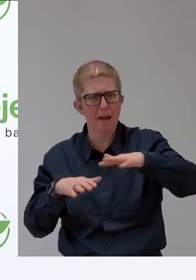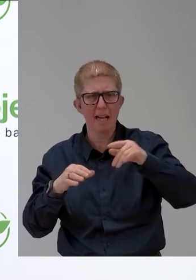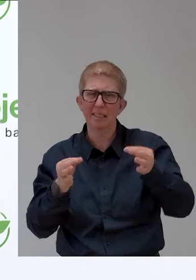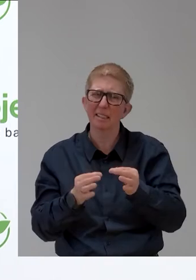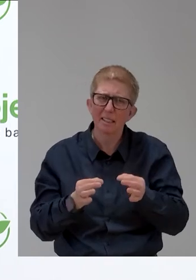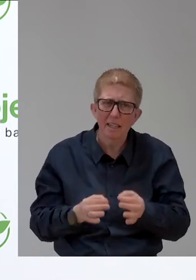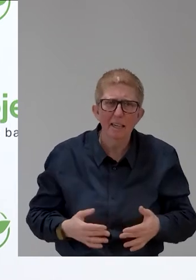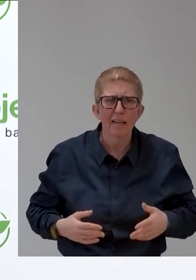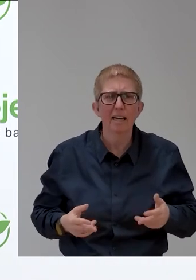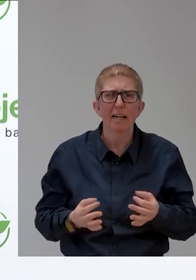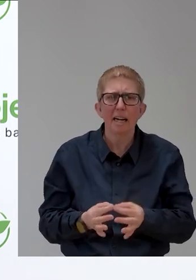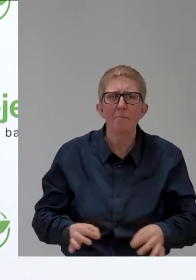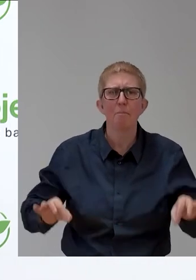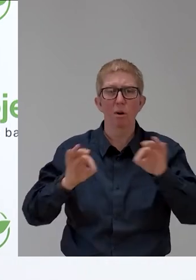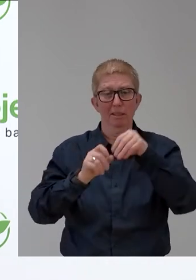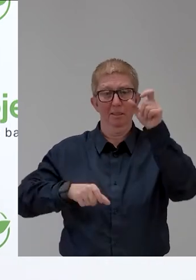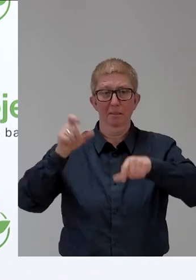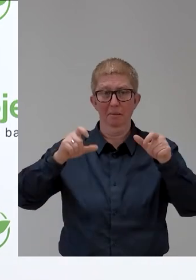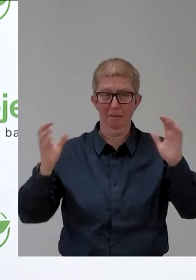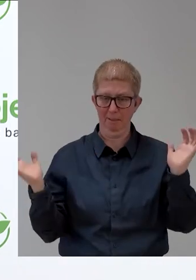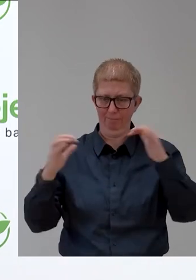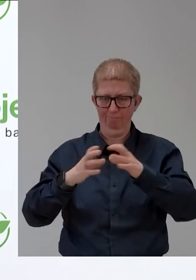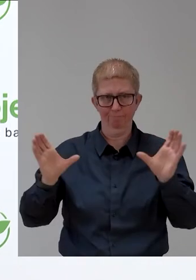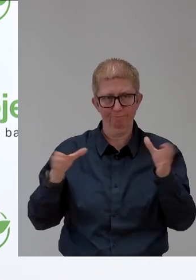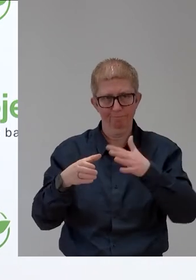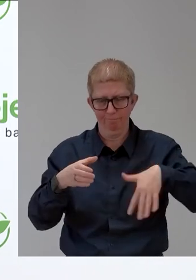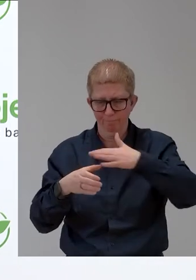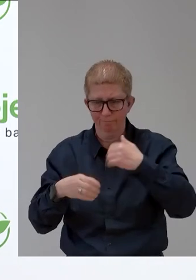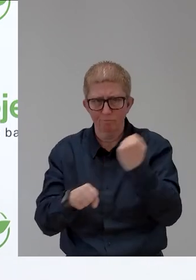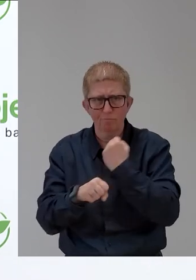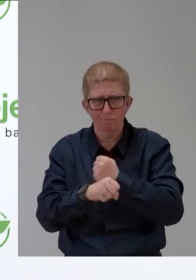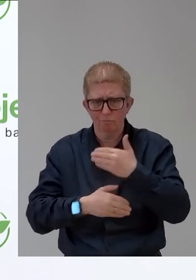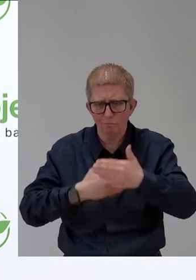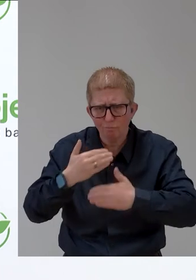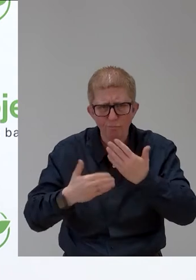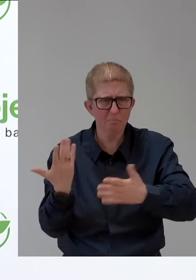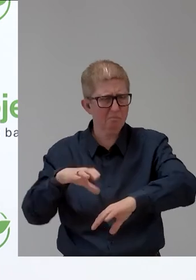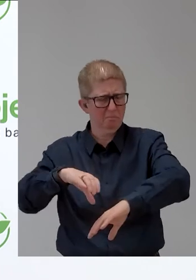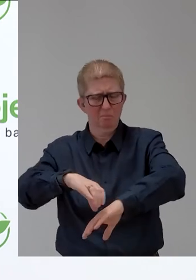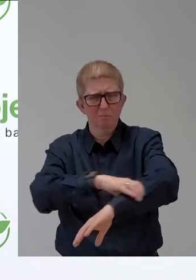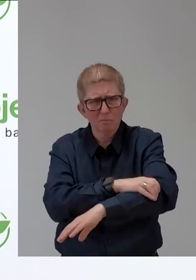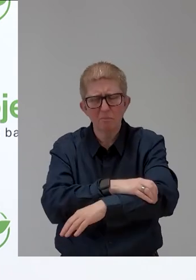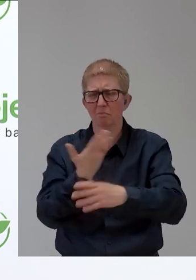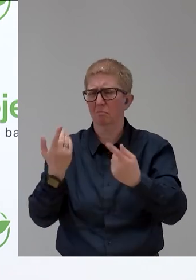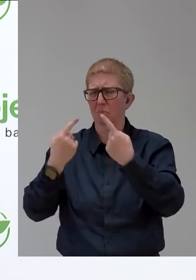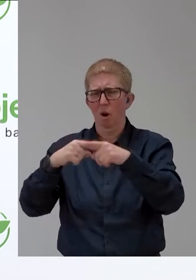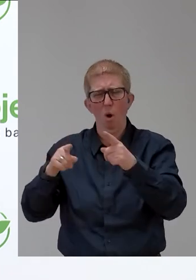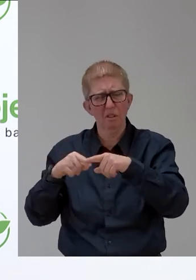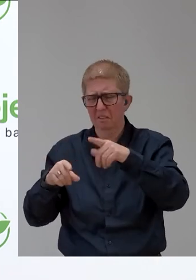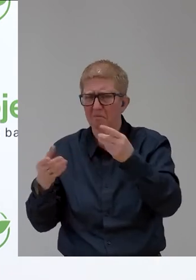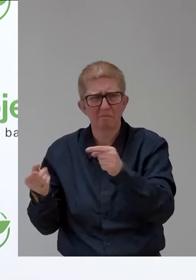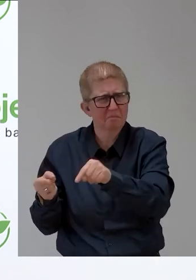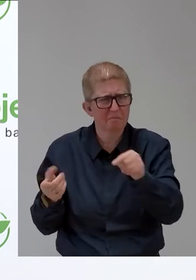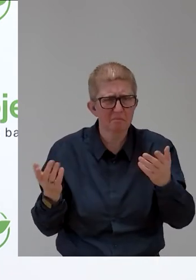personalize the prosthetic by any other device like scooters, musical instruments. It's about bringing professionals from different